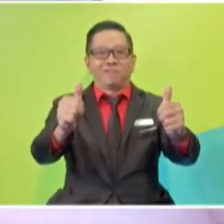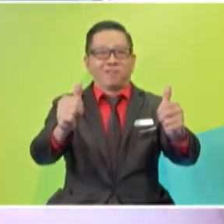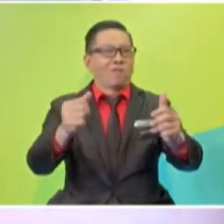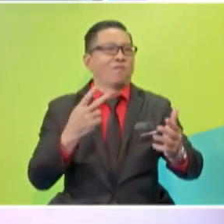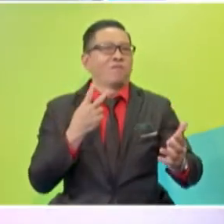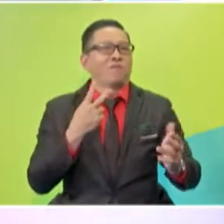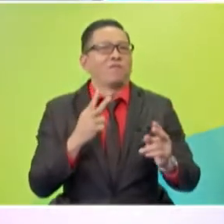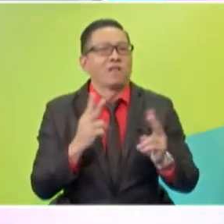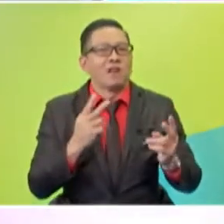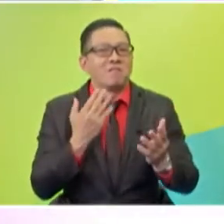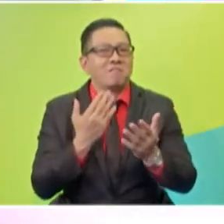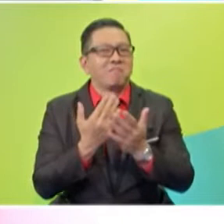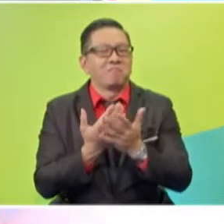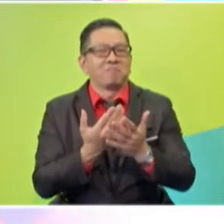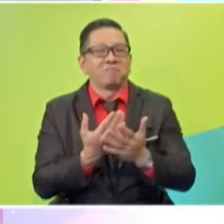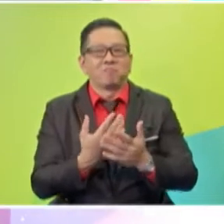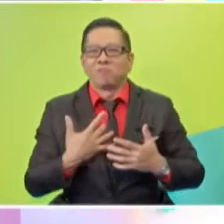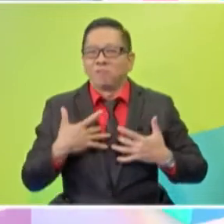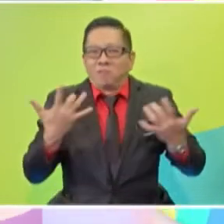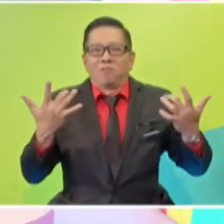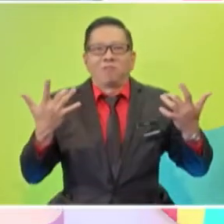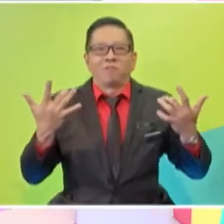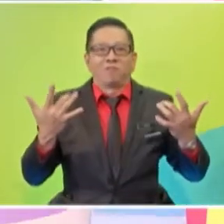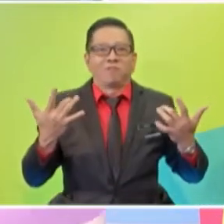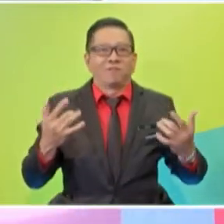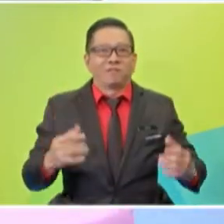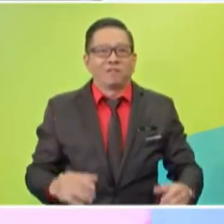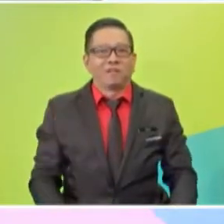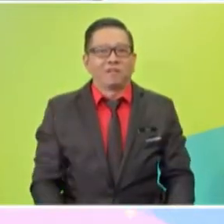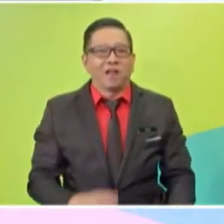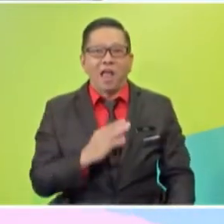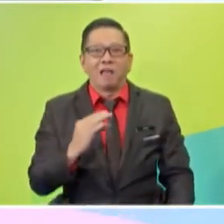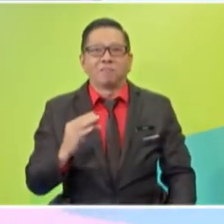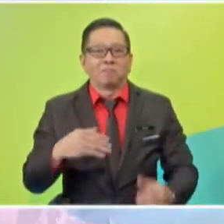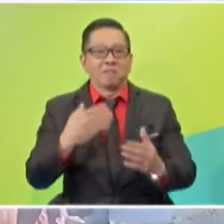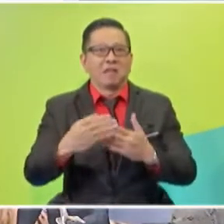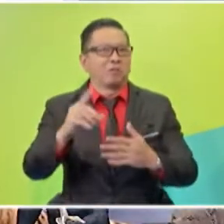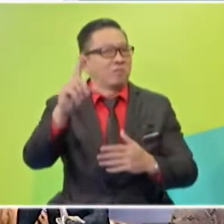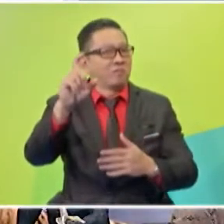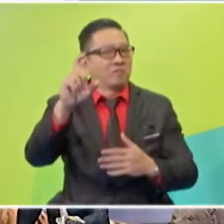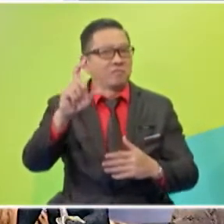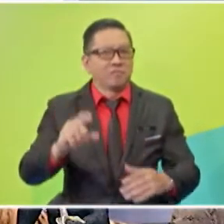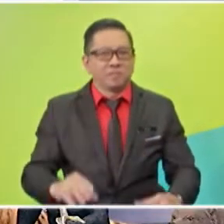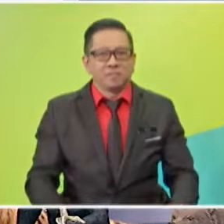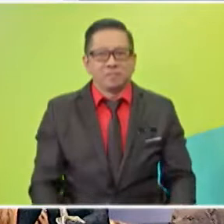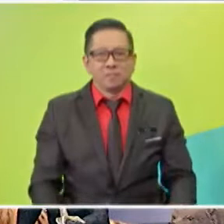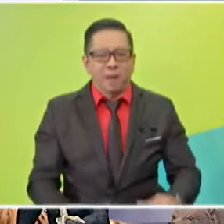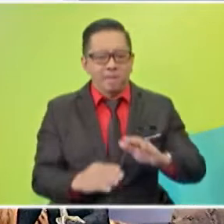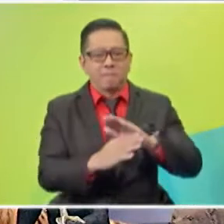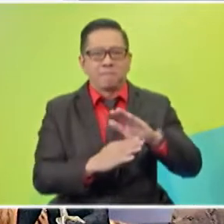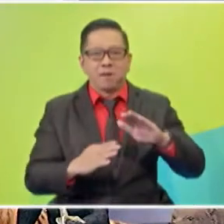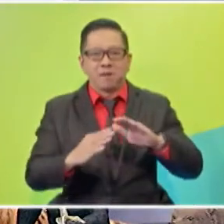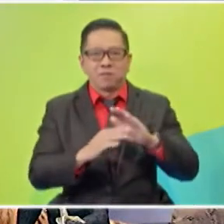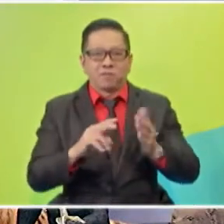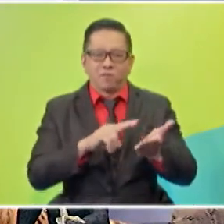There we go. All the excited faces. Very good. And also, the next question is for you, Teacher Devi. Based on the